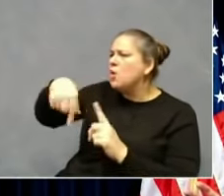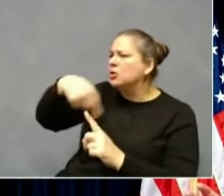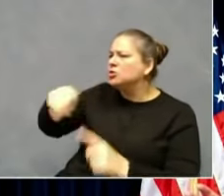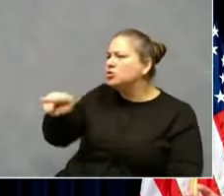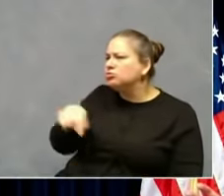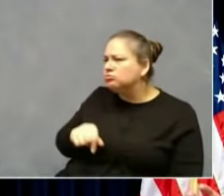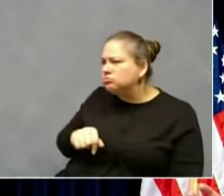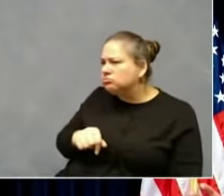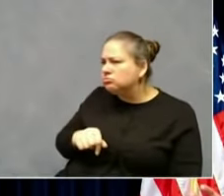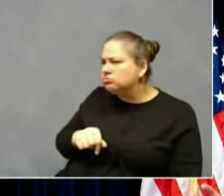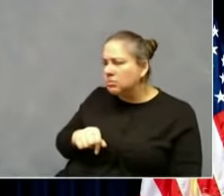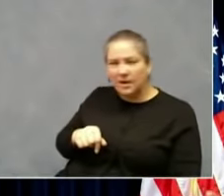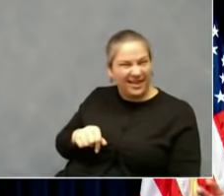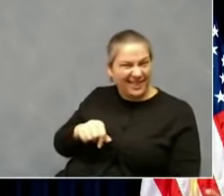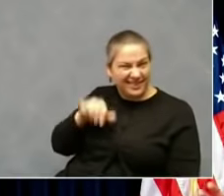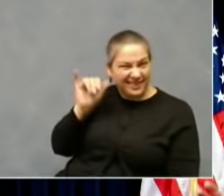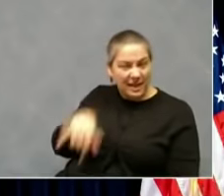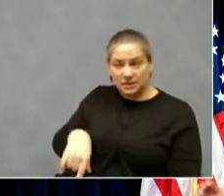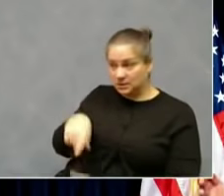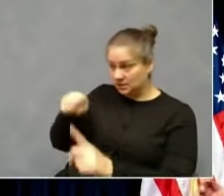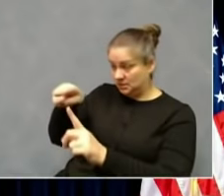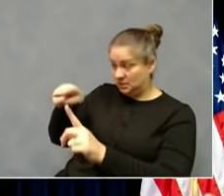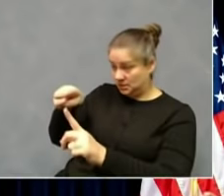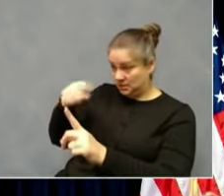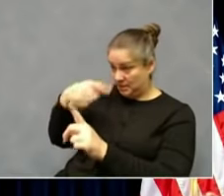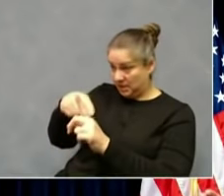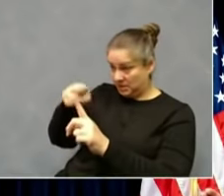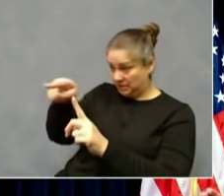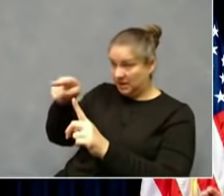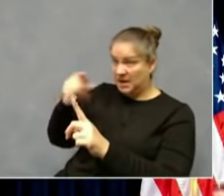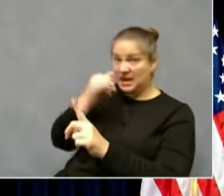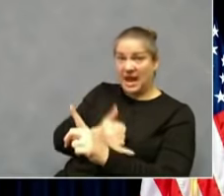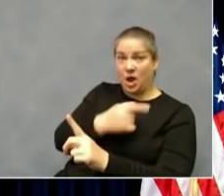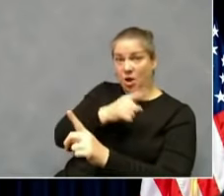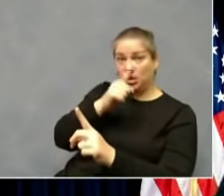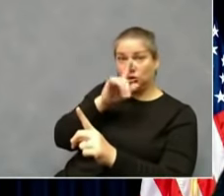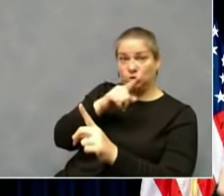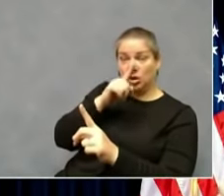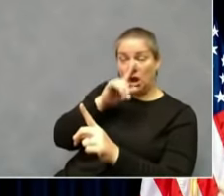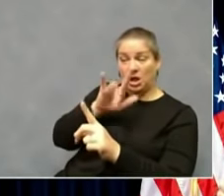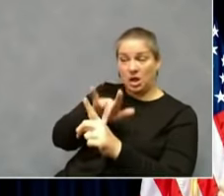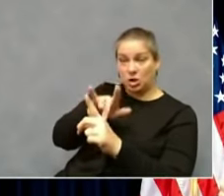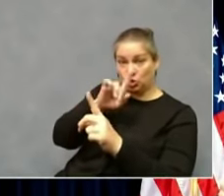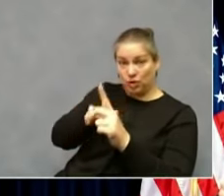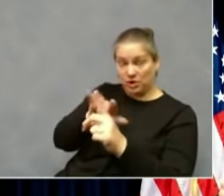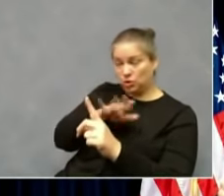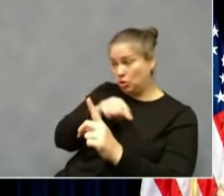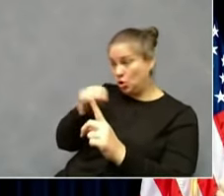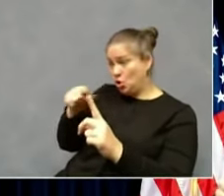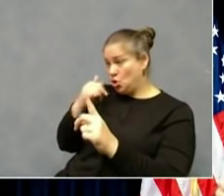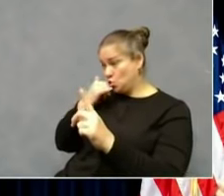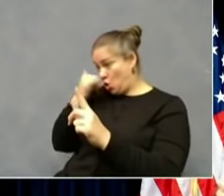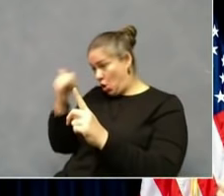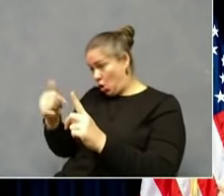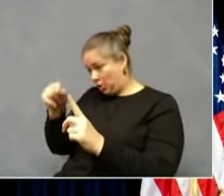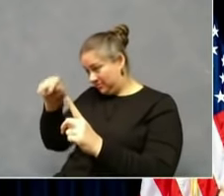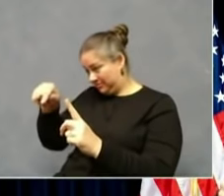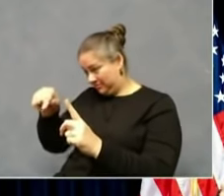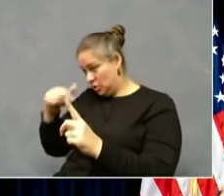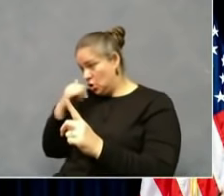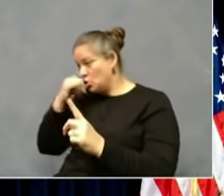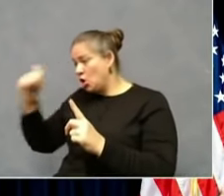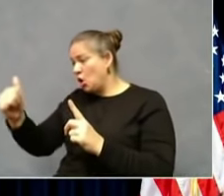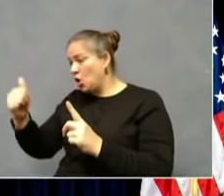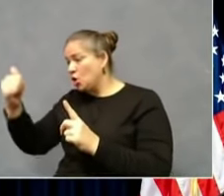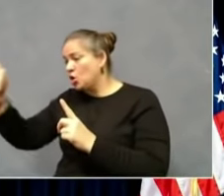and coaching them through the steps that they need to take. First of all, to not spread it themselves. Without the contact tracer talking to the positive